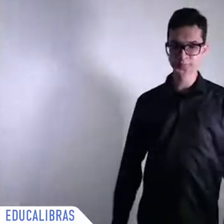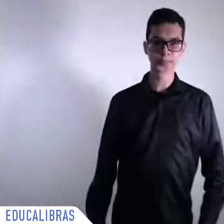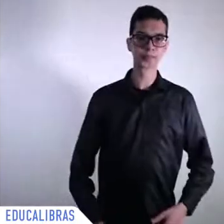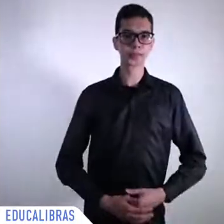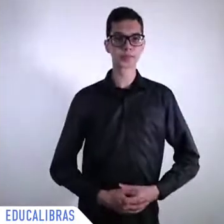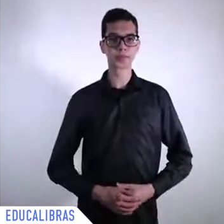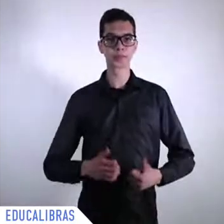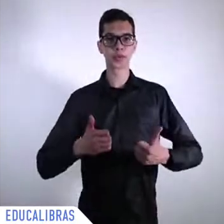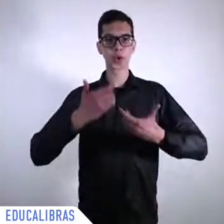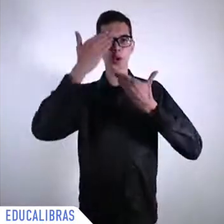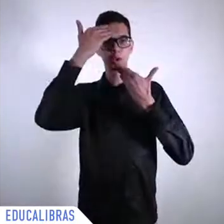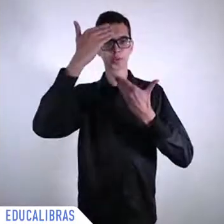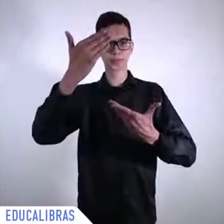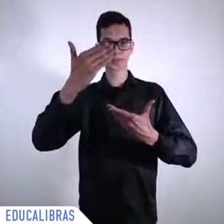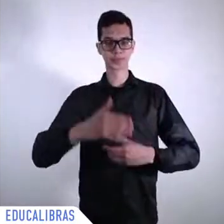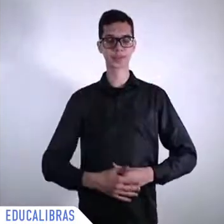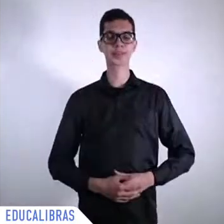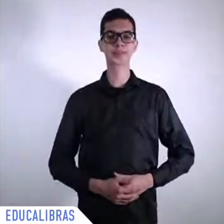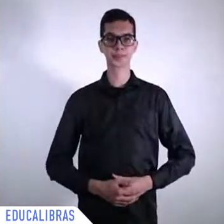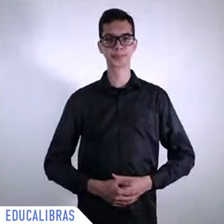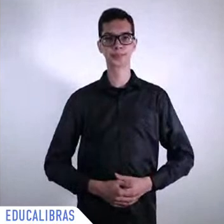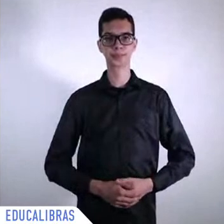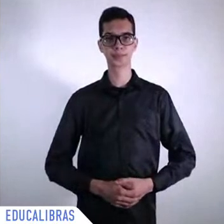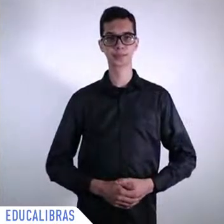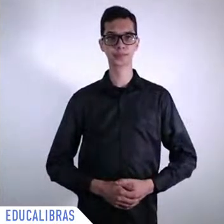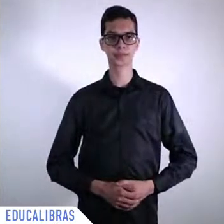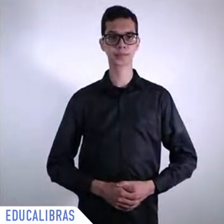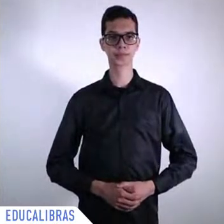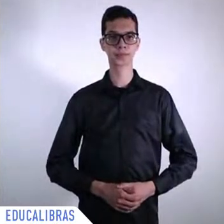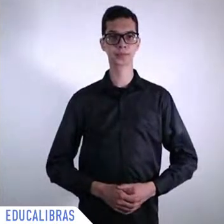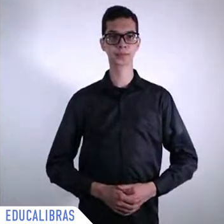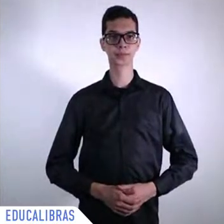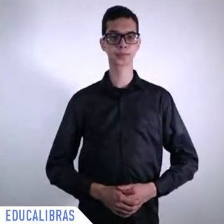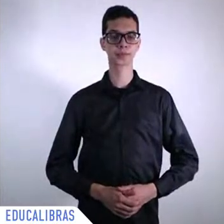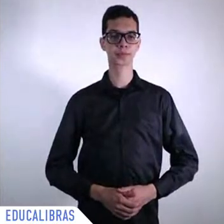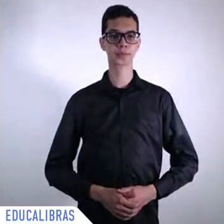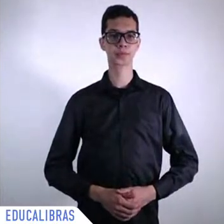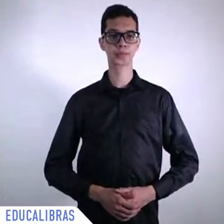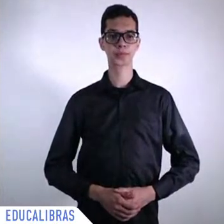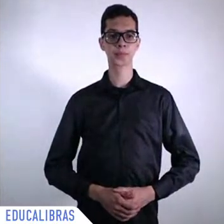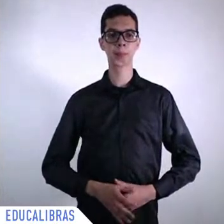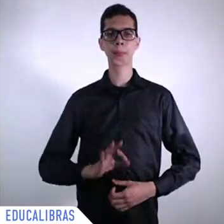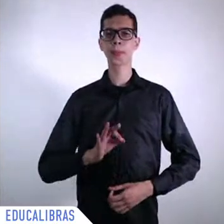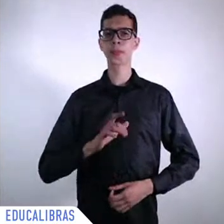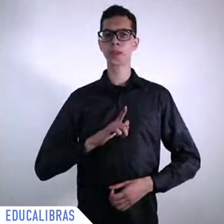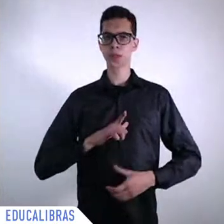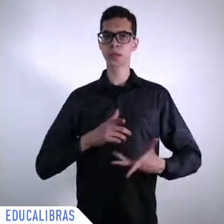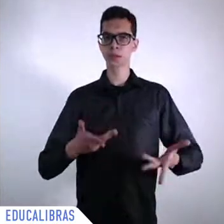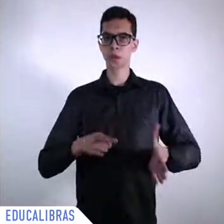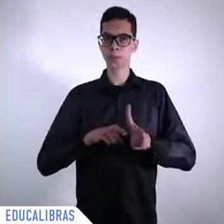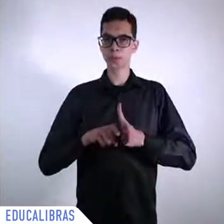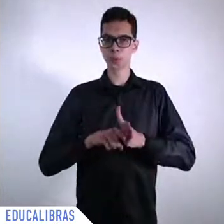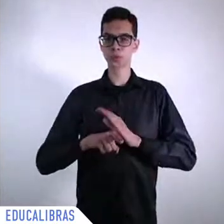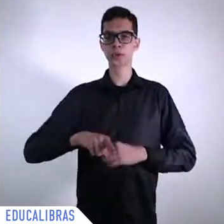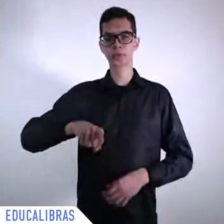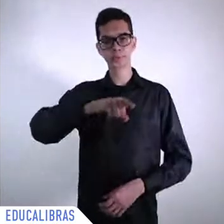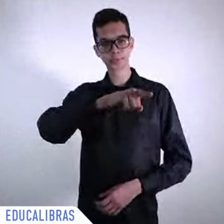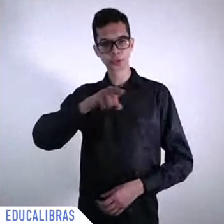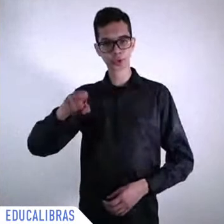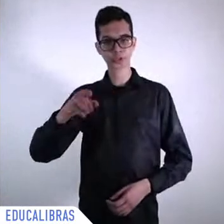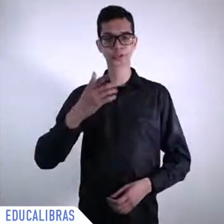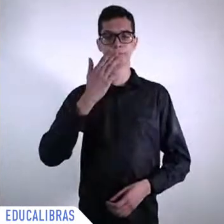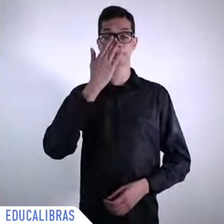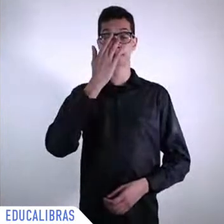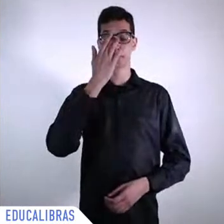4.05 and I have questions for you so I'll ask each one of you a question and ask you then